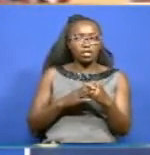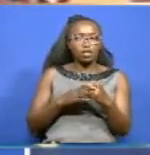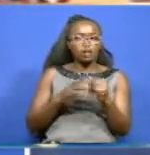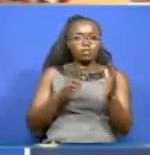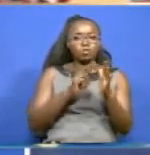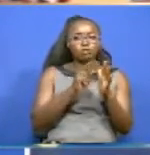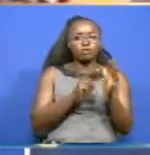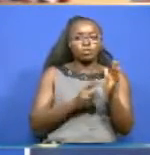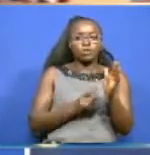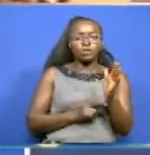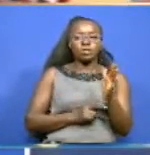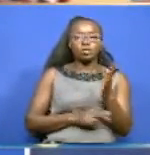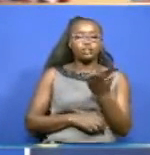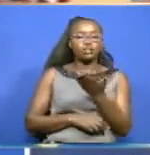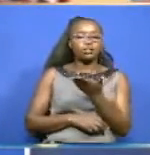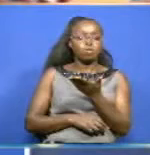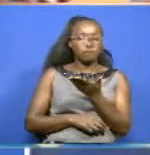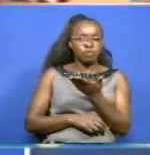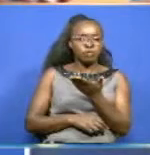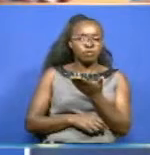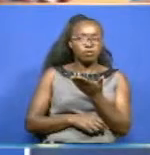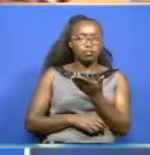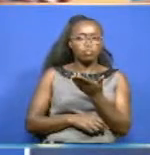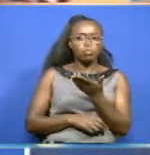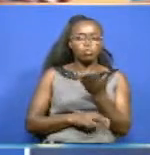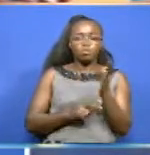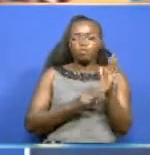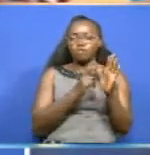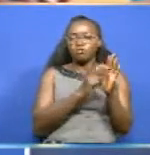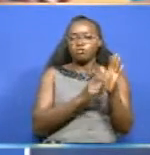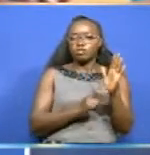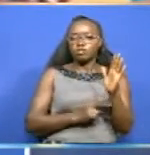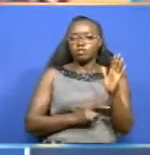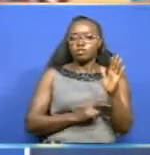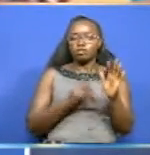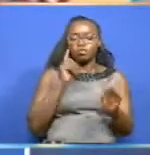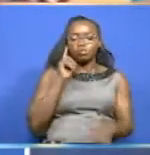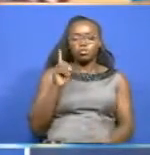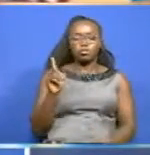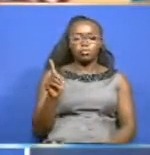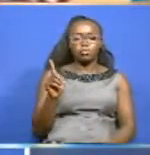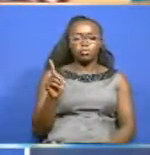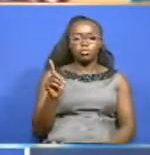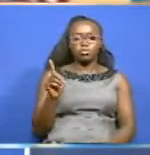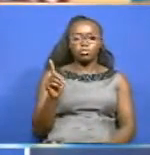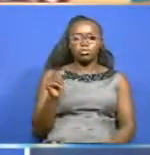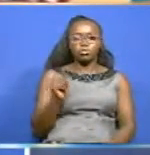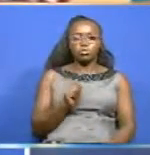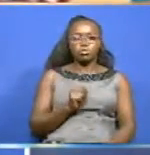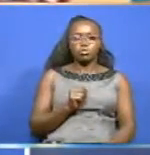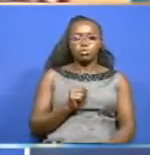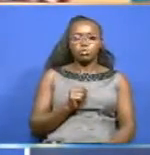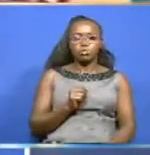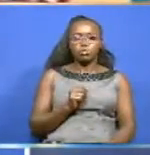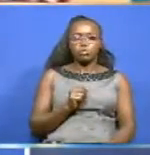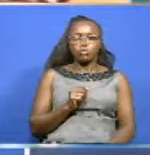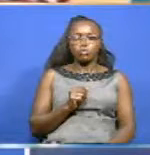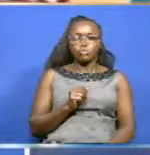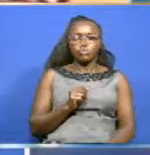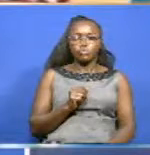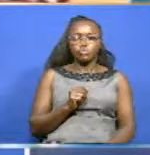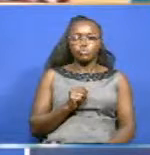6 cases each, while CIR, Wasingishu and Kiambu recorded 4 cases each. According to the latest figures,